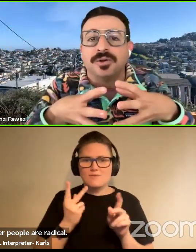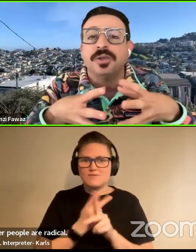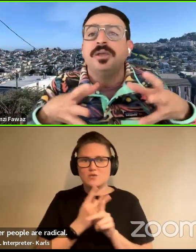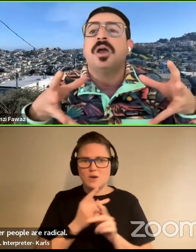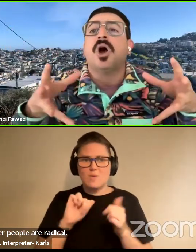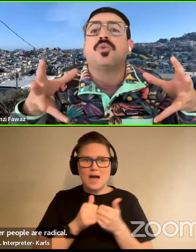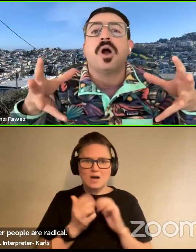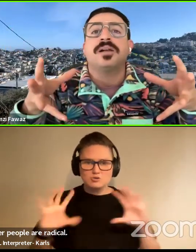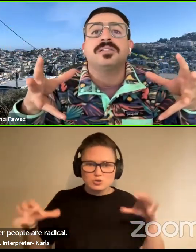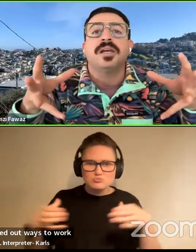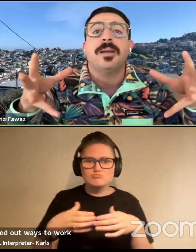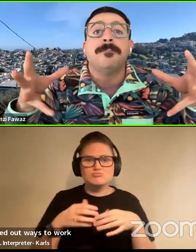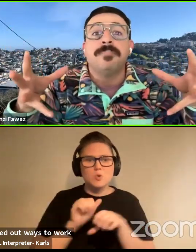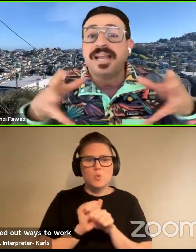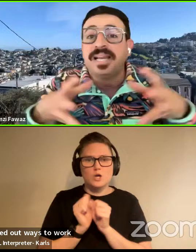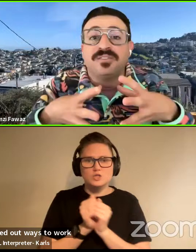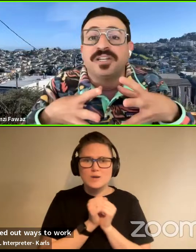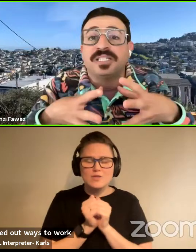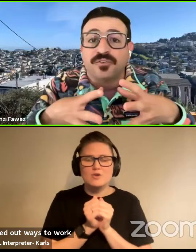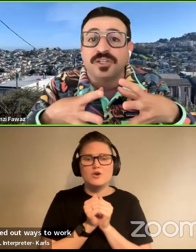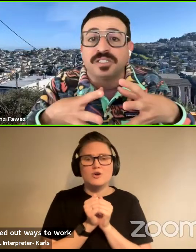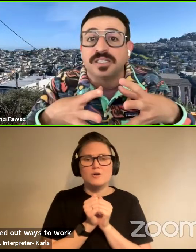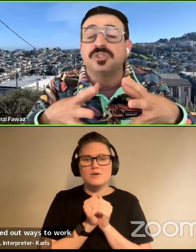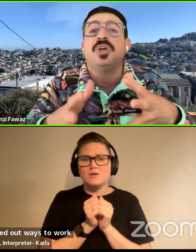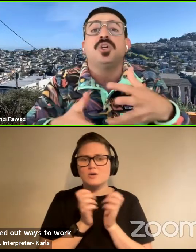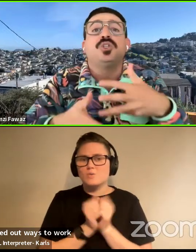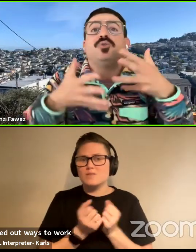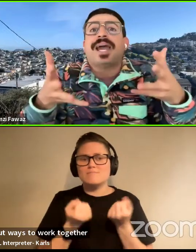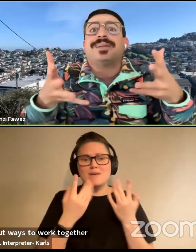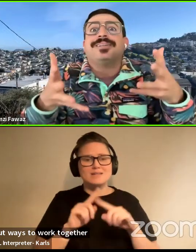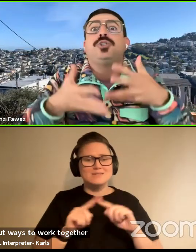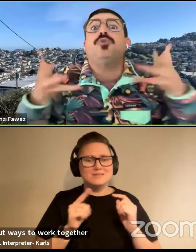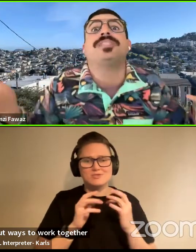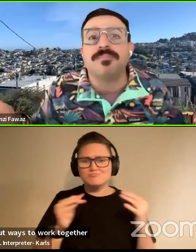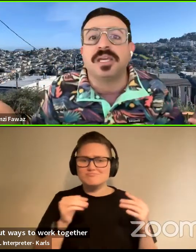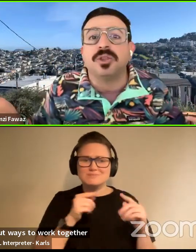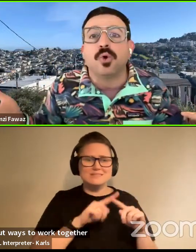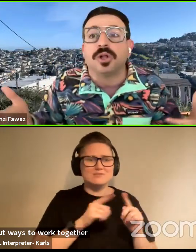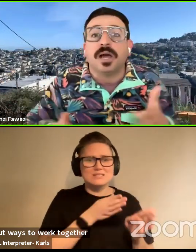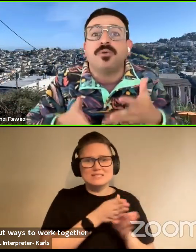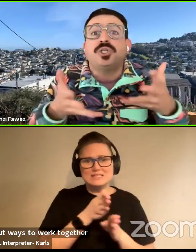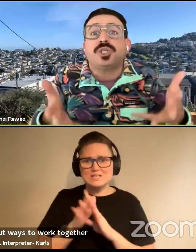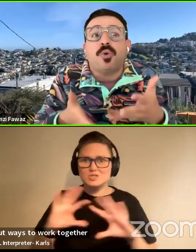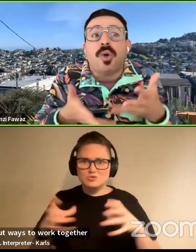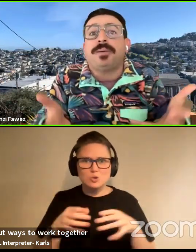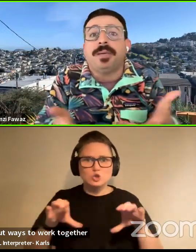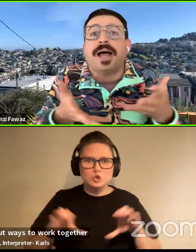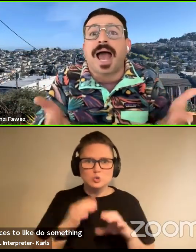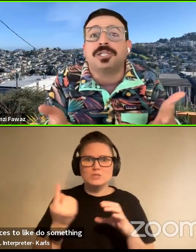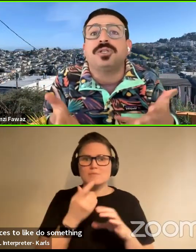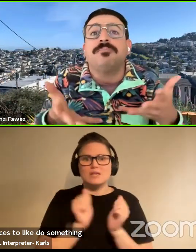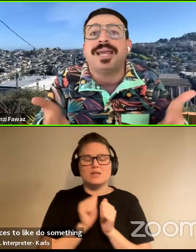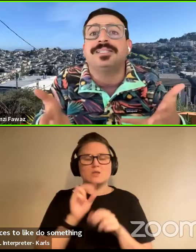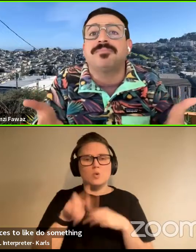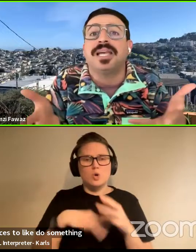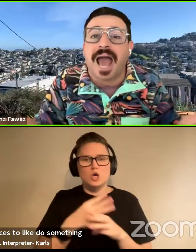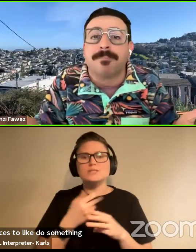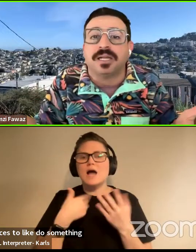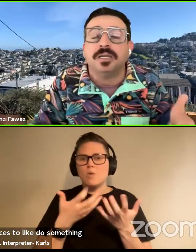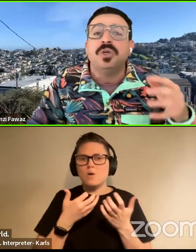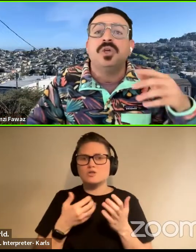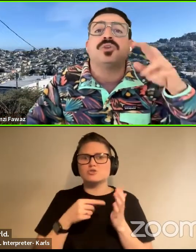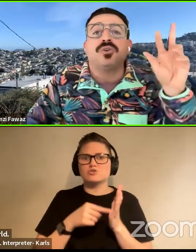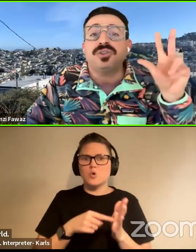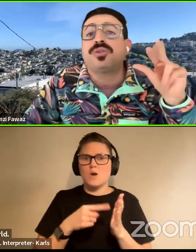work together across many different differences to like do something in the world. I want to show how people actually made